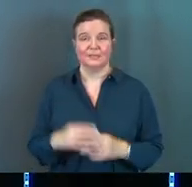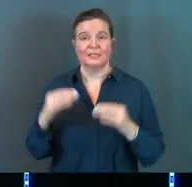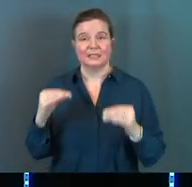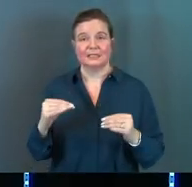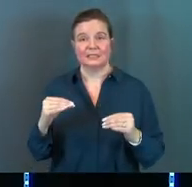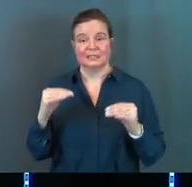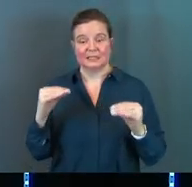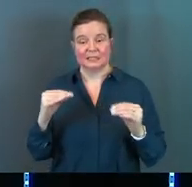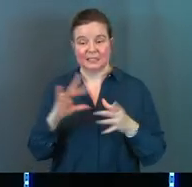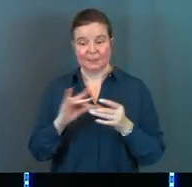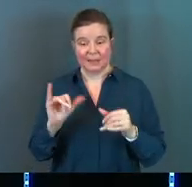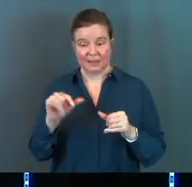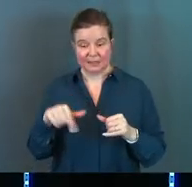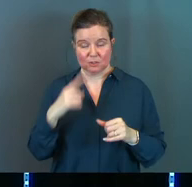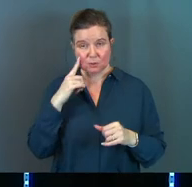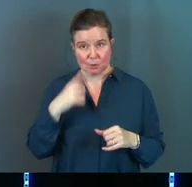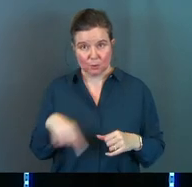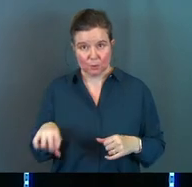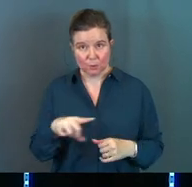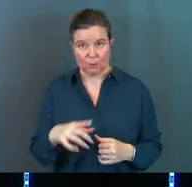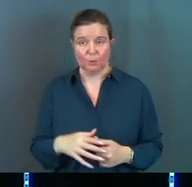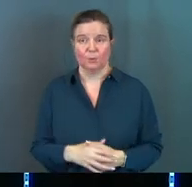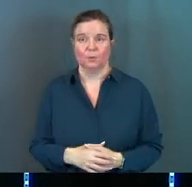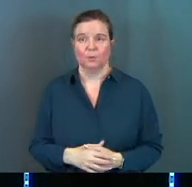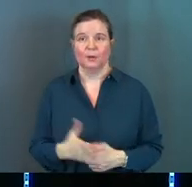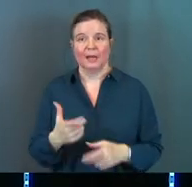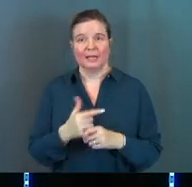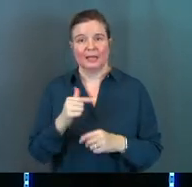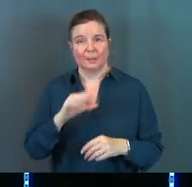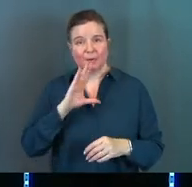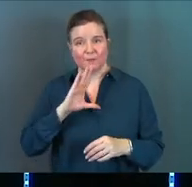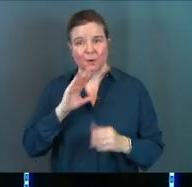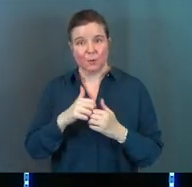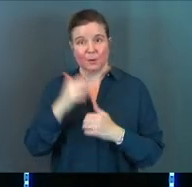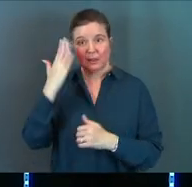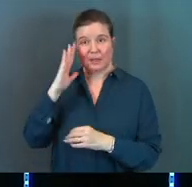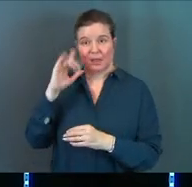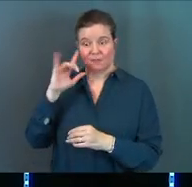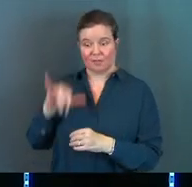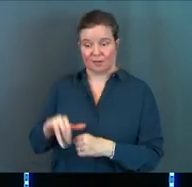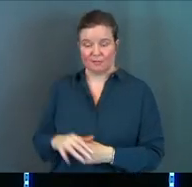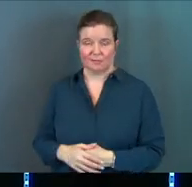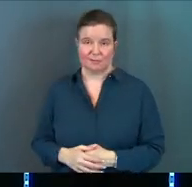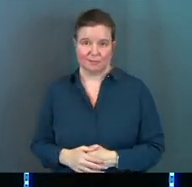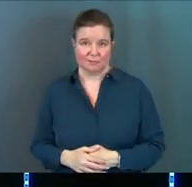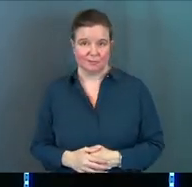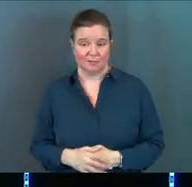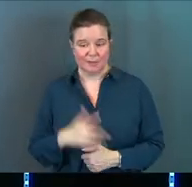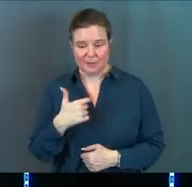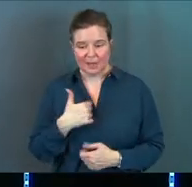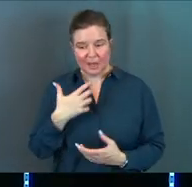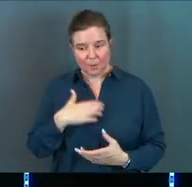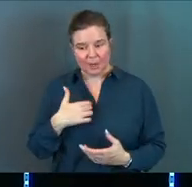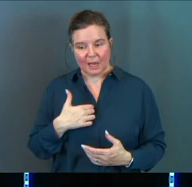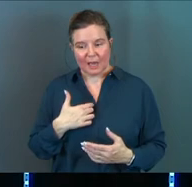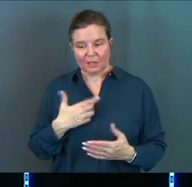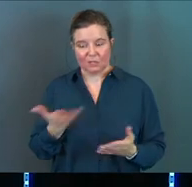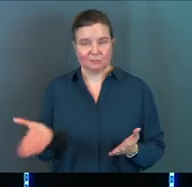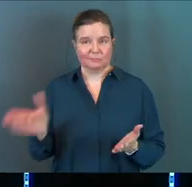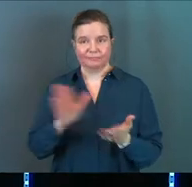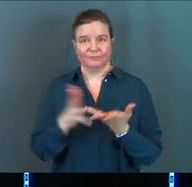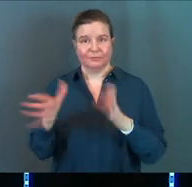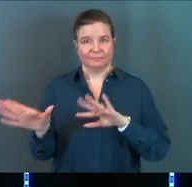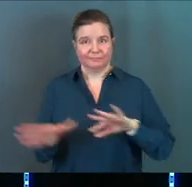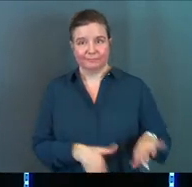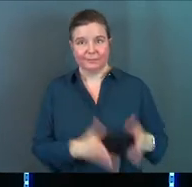Teaching a message like this to you, I get a little frustrated with God about it. Because I'm like, I wish I could just close the book